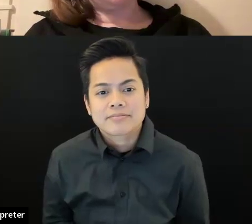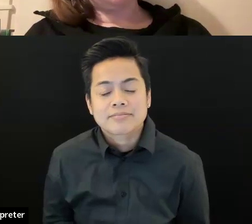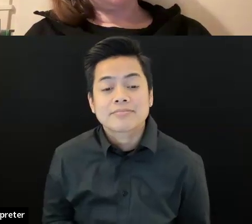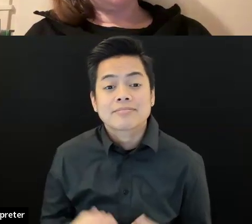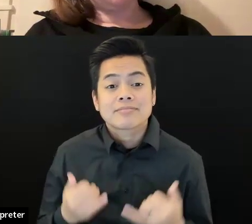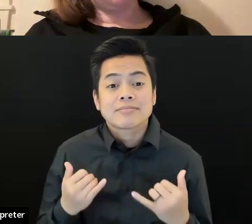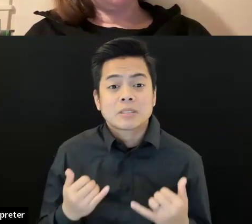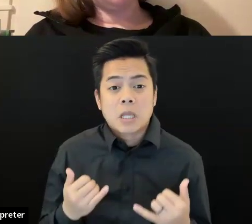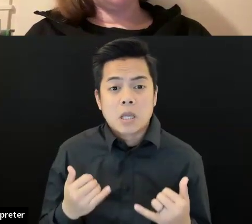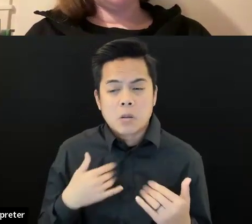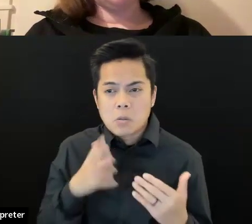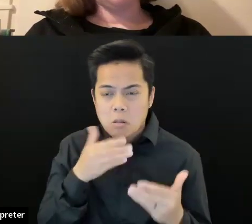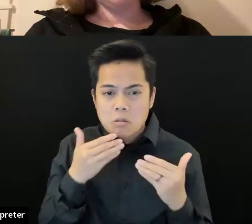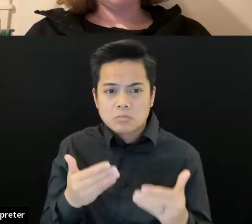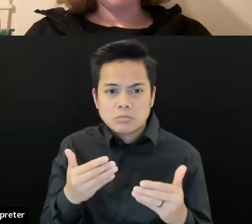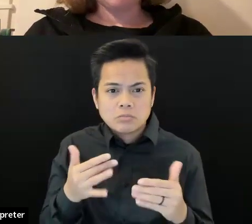unmute.